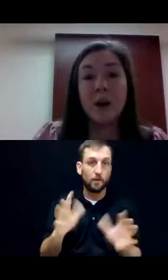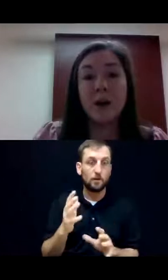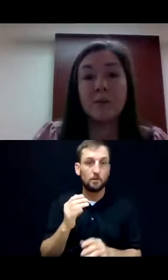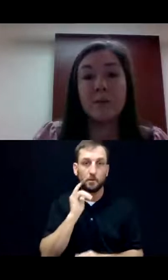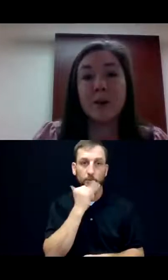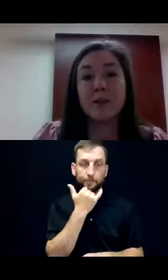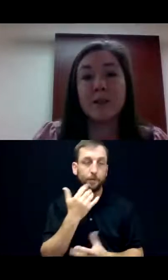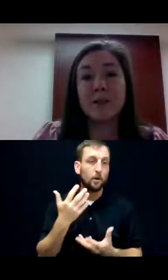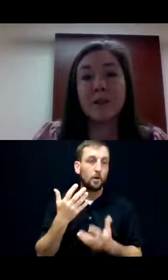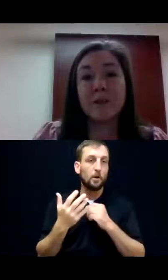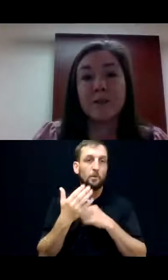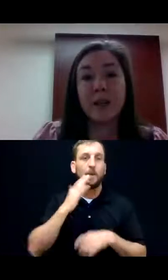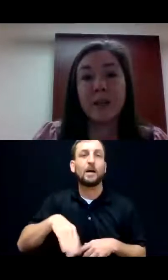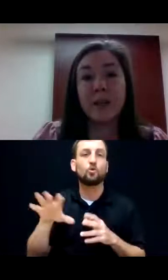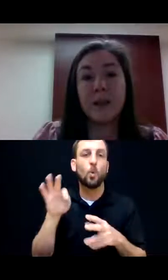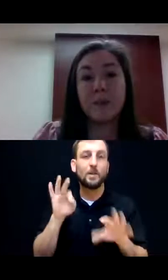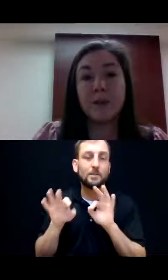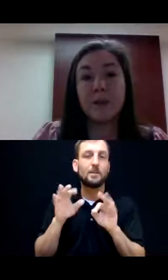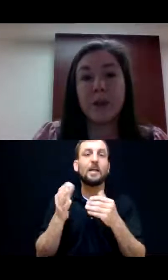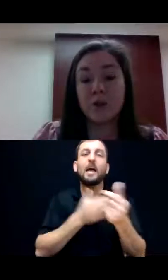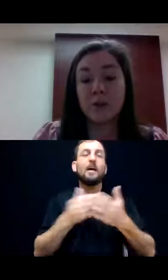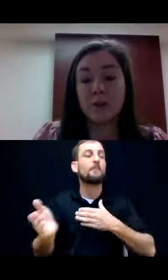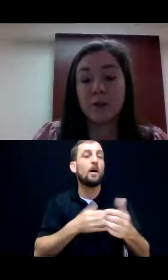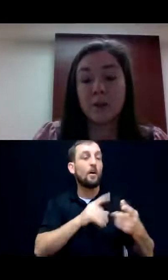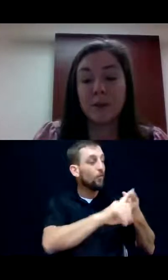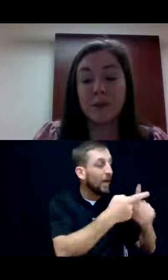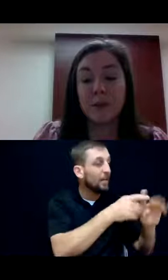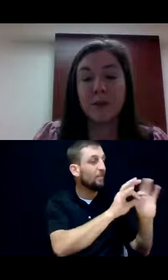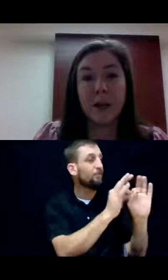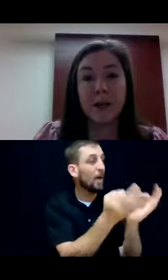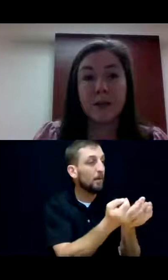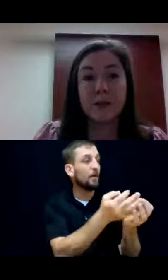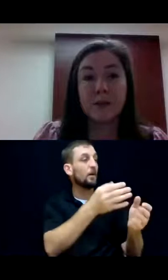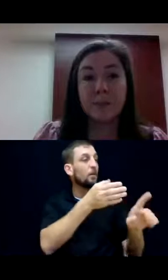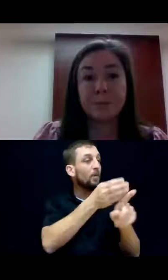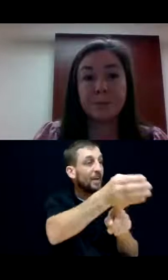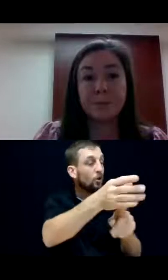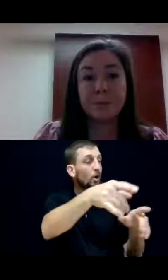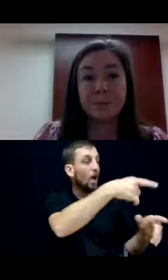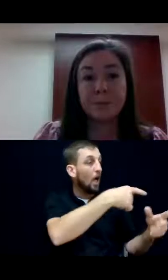from our friends and our family and professionals that we seek for guidance.